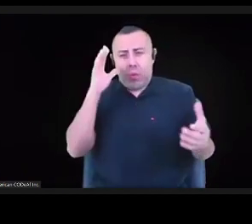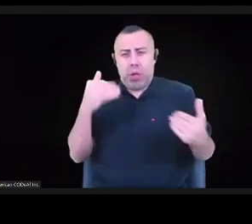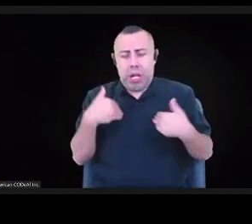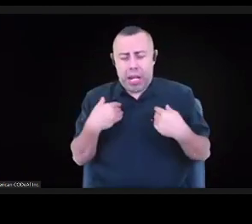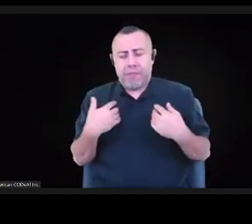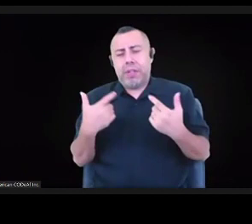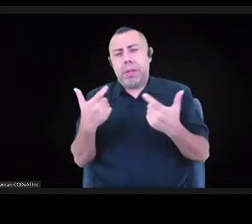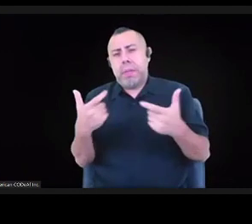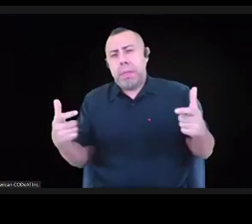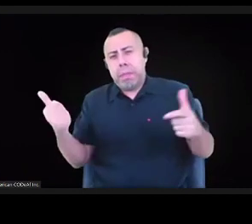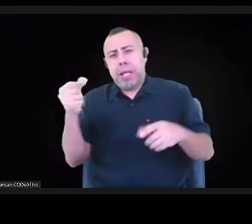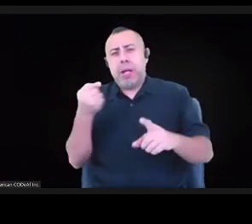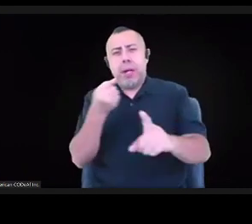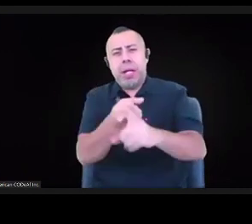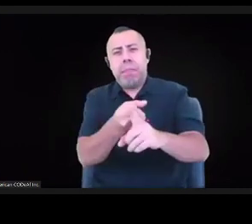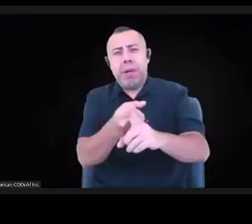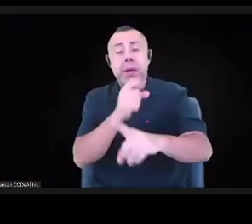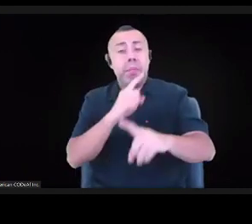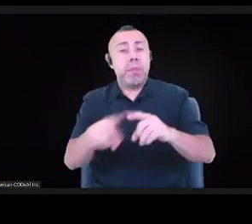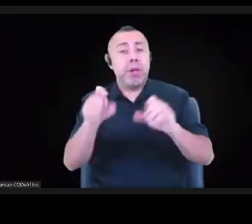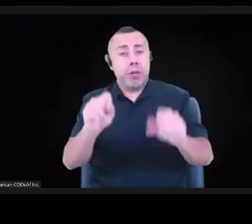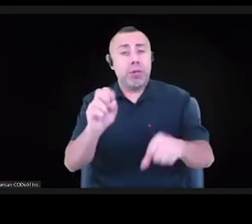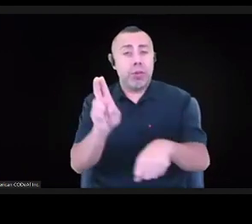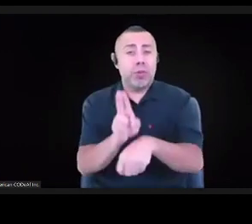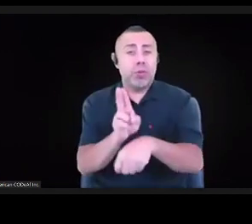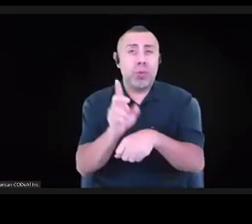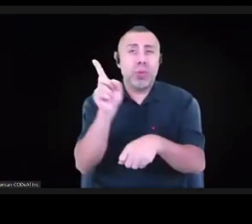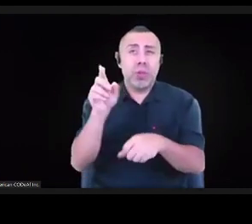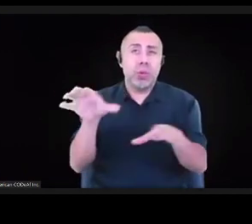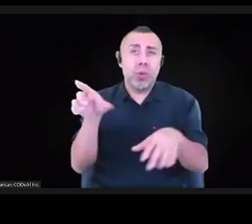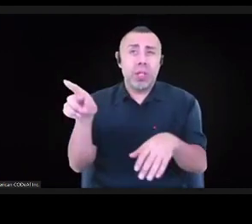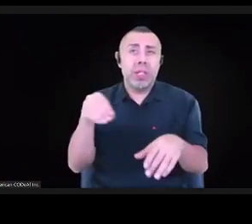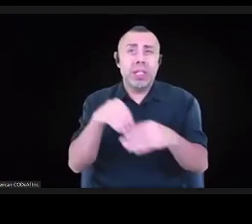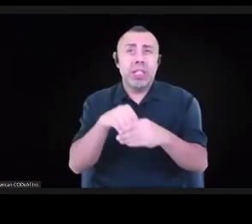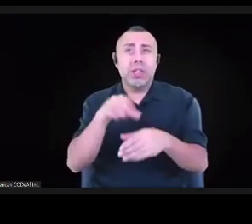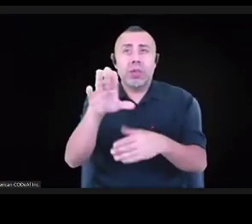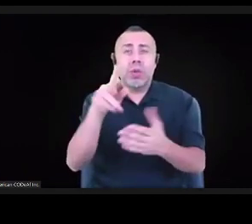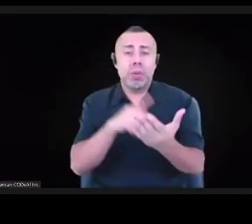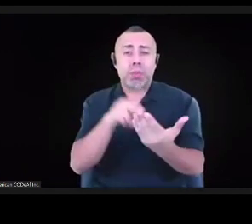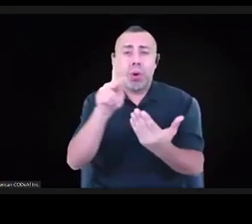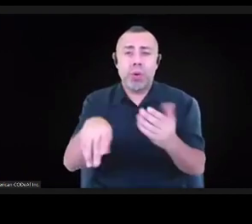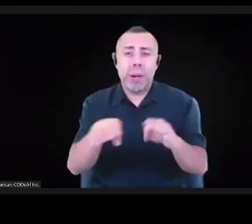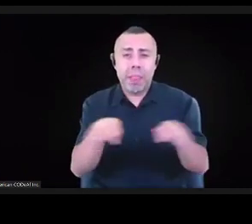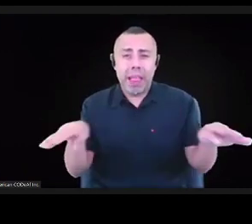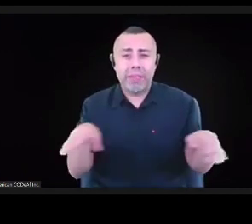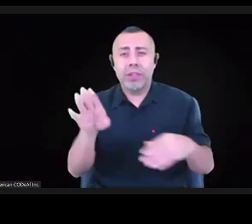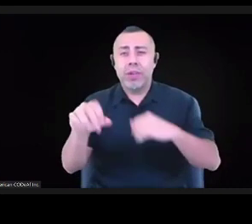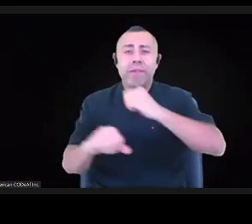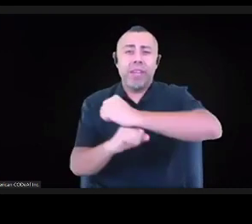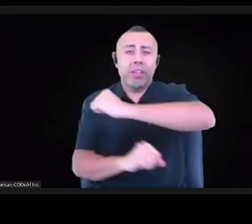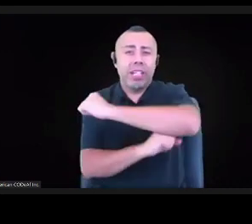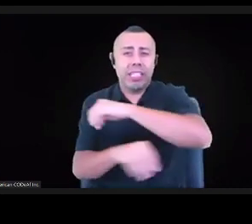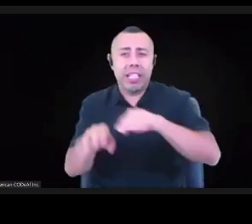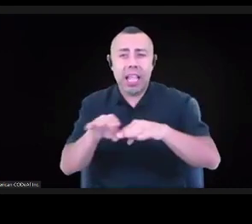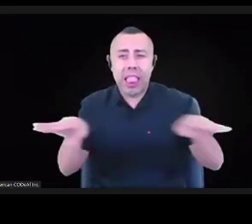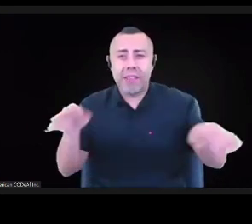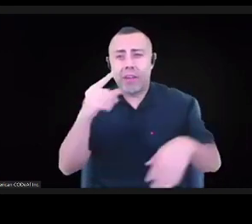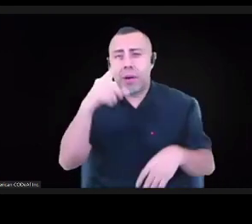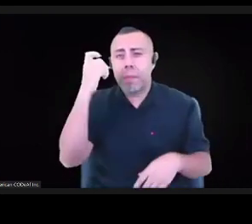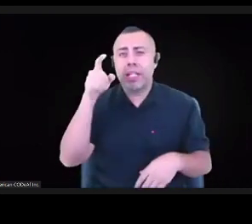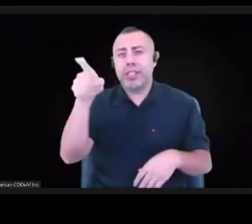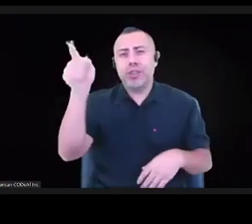them at the level of your program or the level of your foundation, because you knew what you were, the principles they were based on, you knew where they were trying